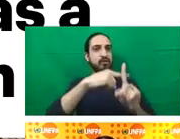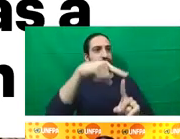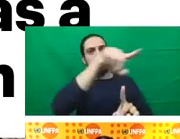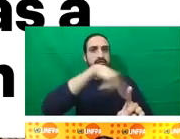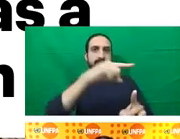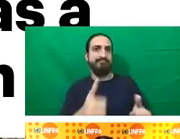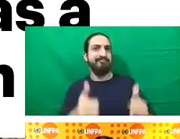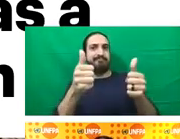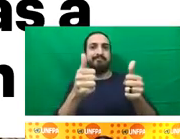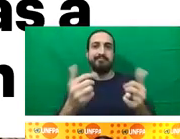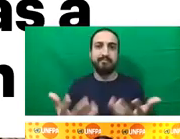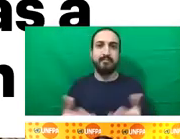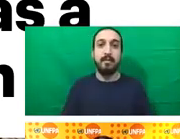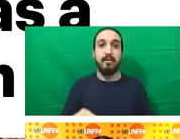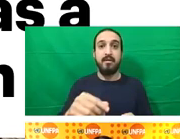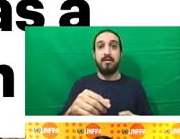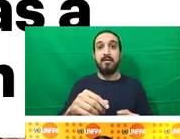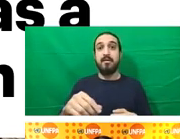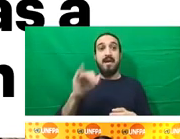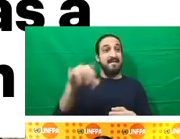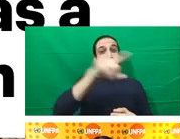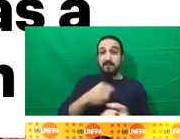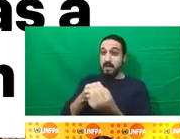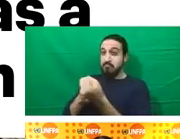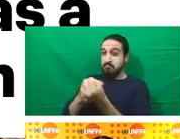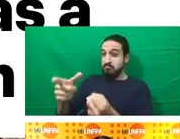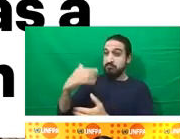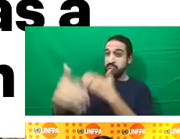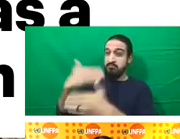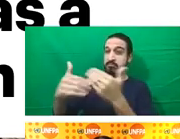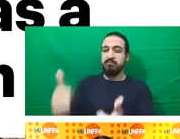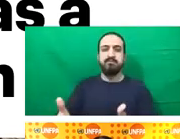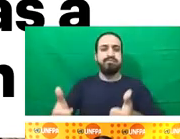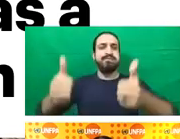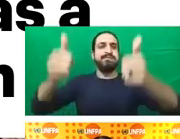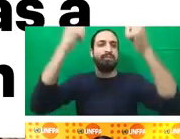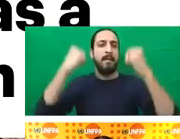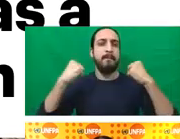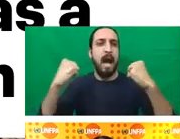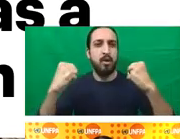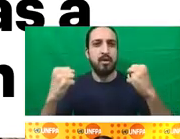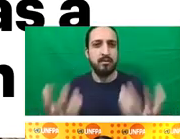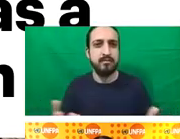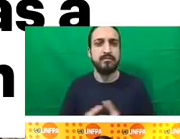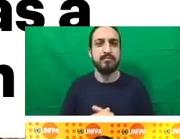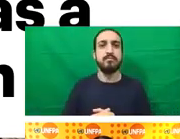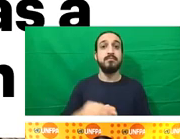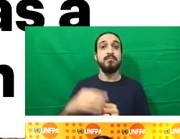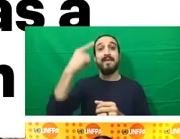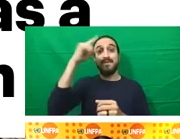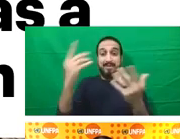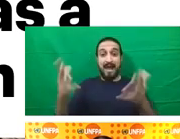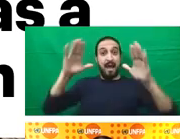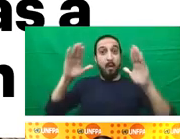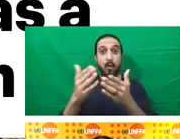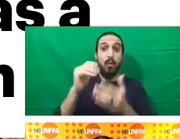that the realization of SRHR can increase the resilience of women, their families and their communities at large, which in